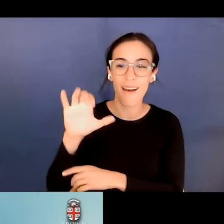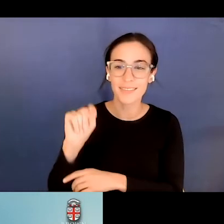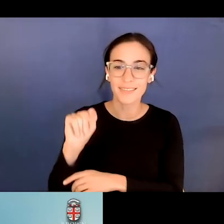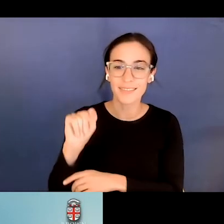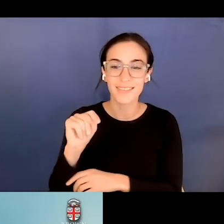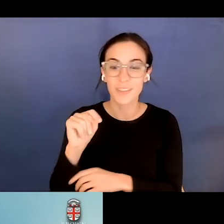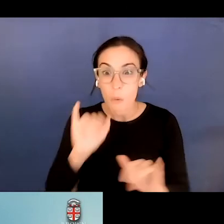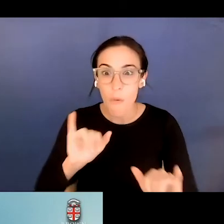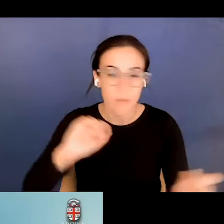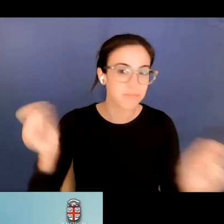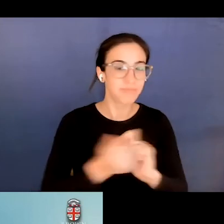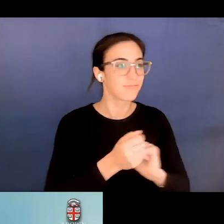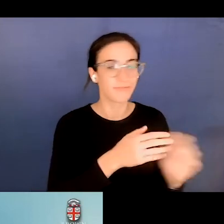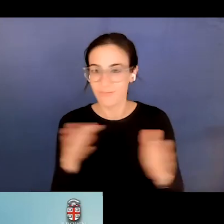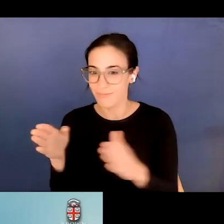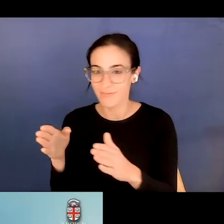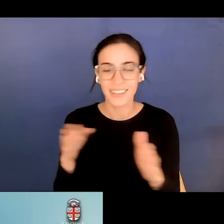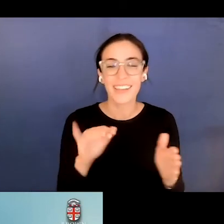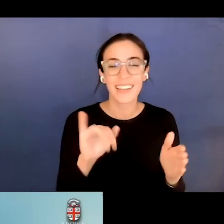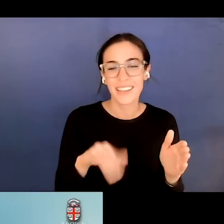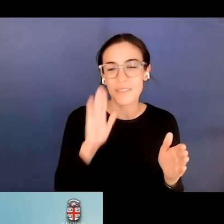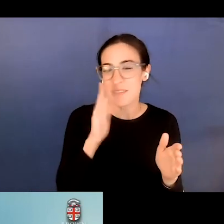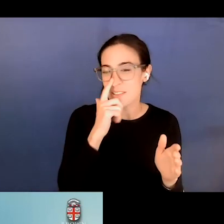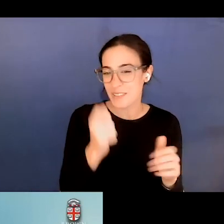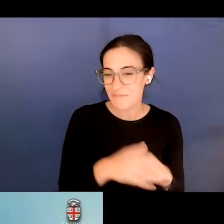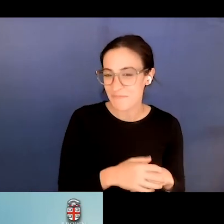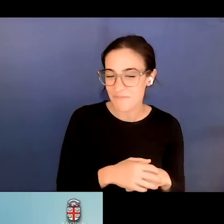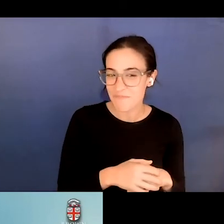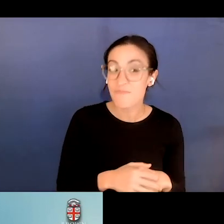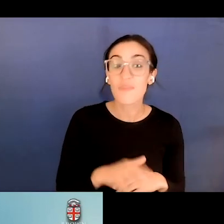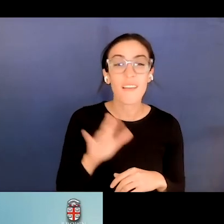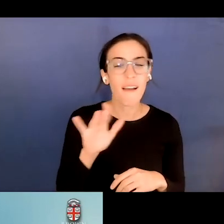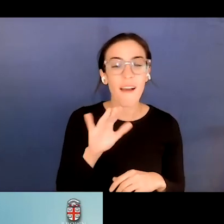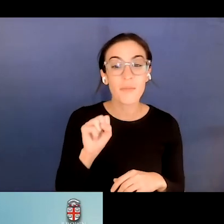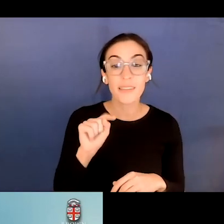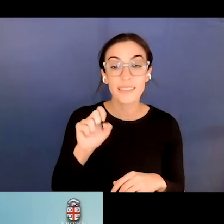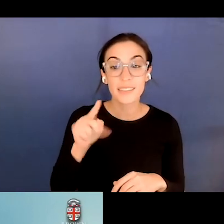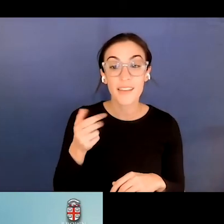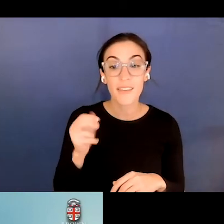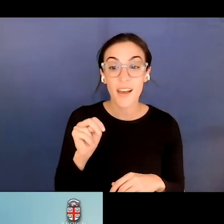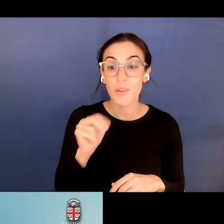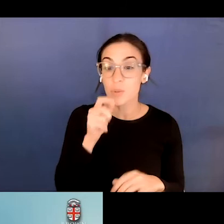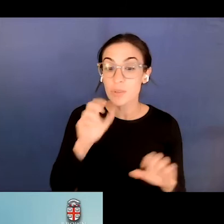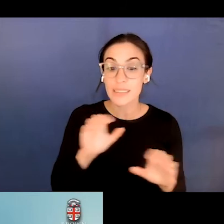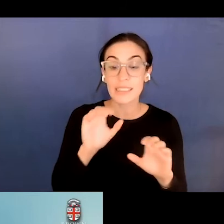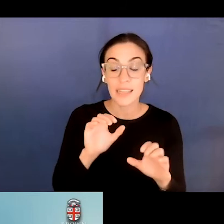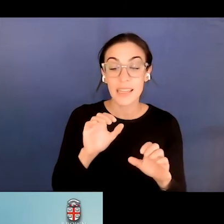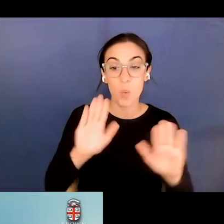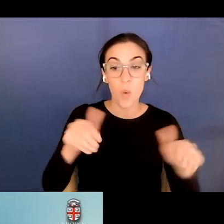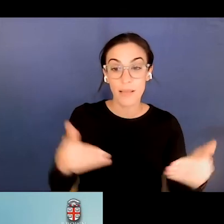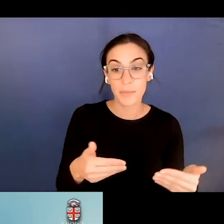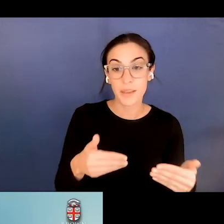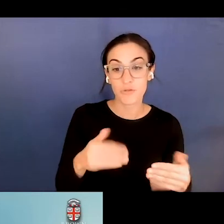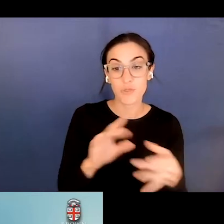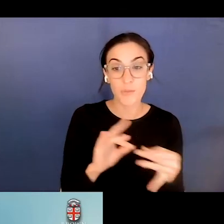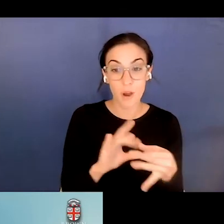Um, let's see. So, um, let's see, Stefan, who gave a welcoming remarks also has posted, and I'm going to